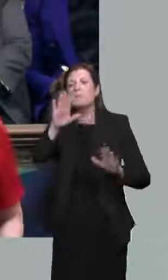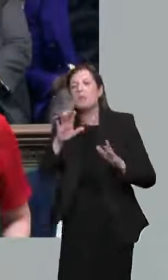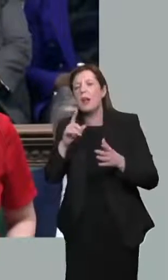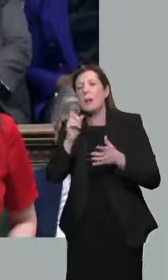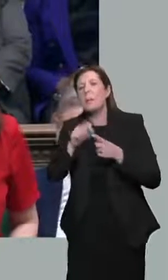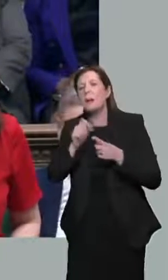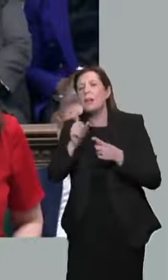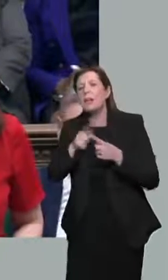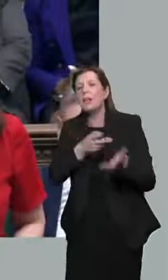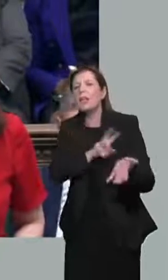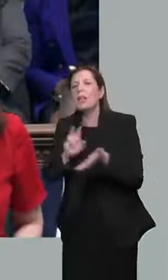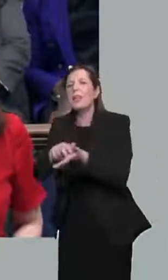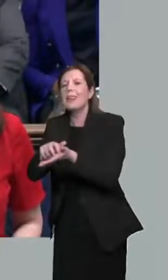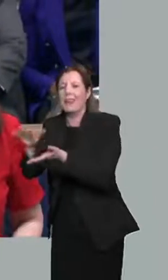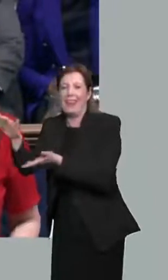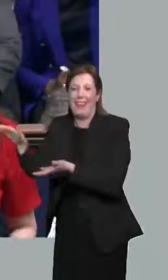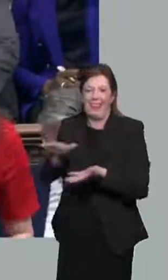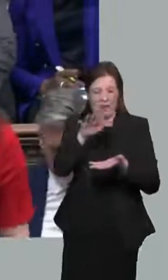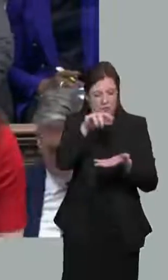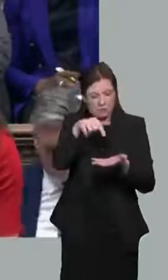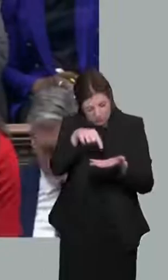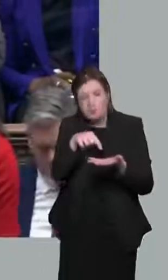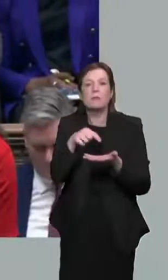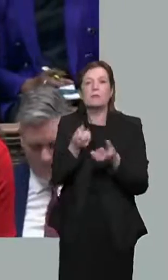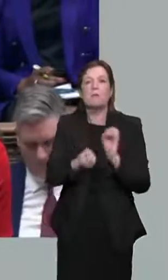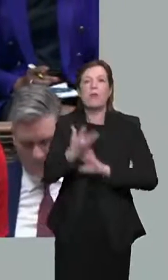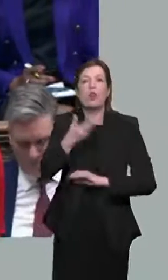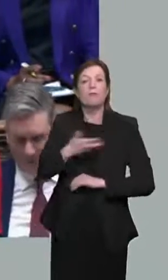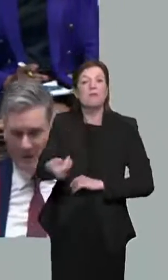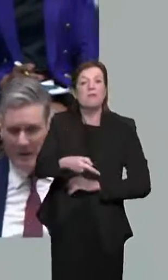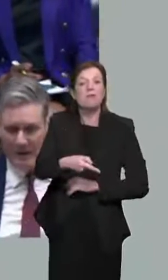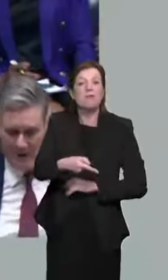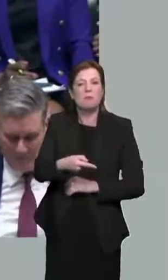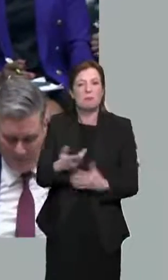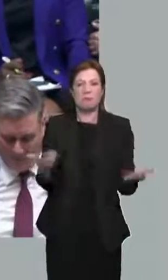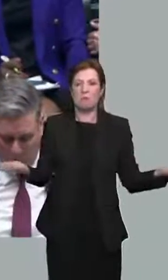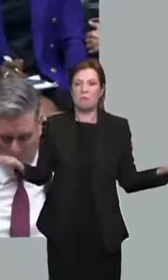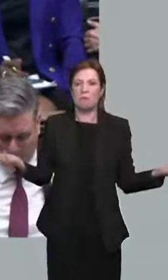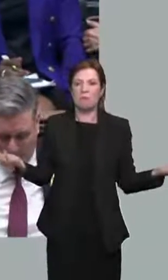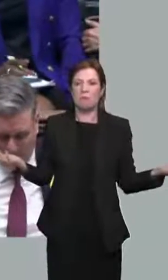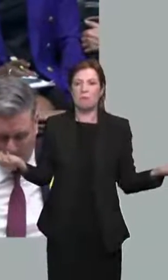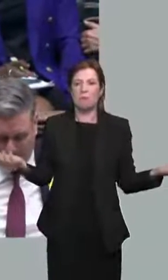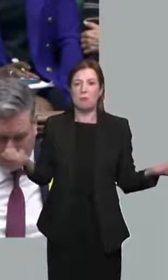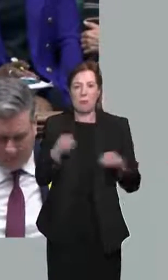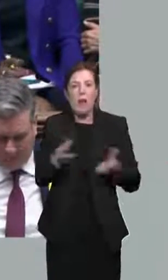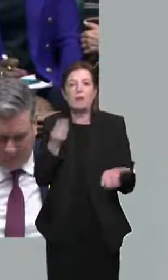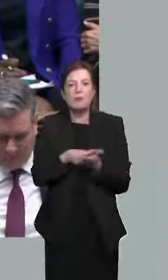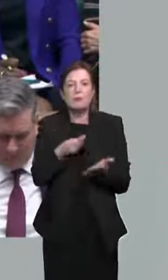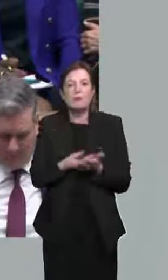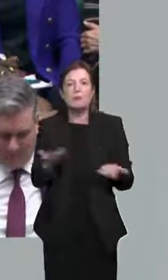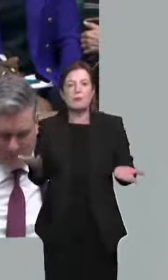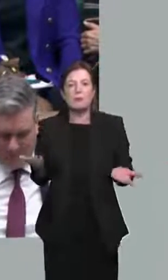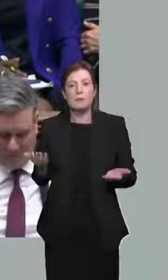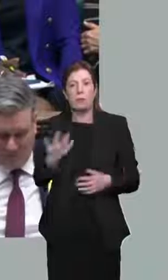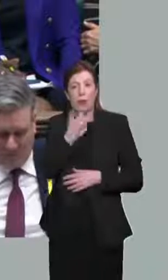usable and now being burnt. Taxpayers' money literally going up in smoke. Three and a